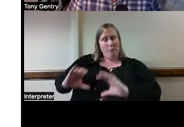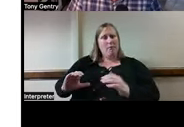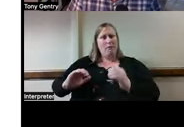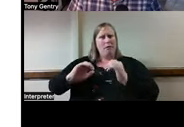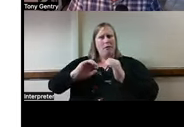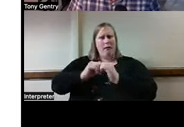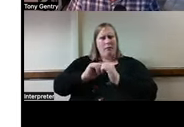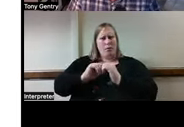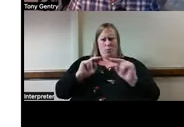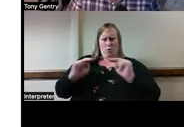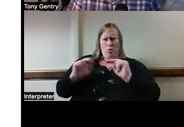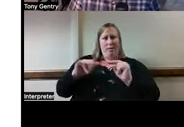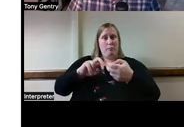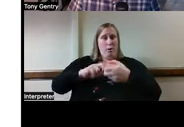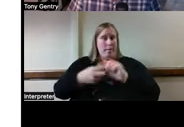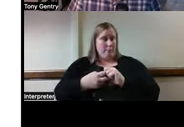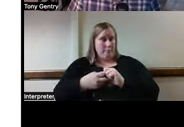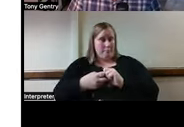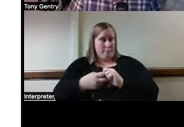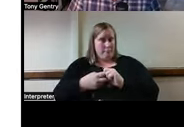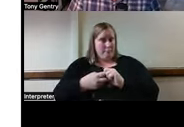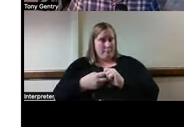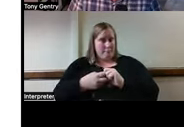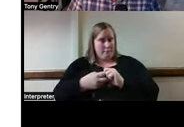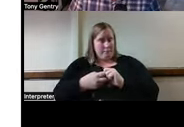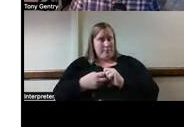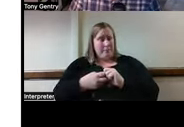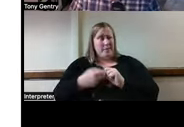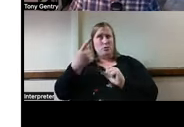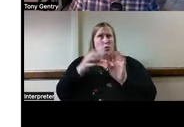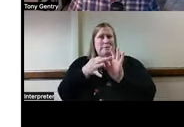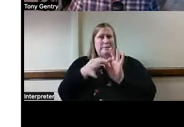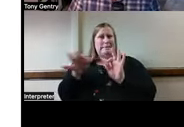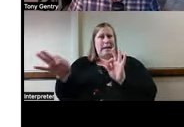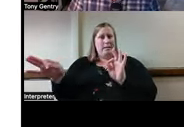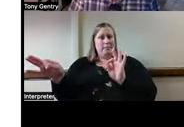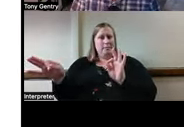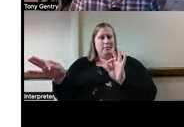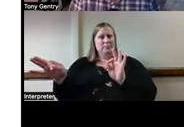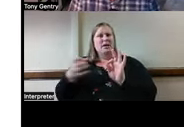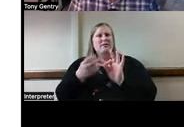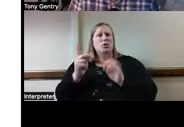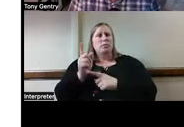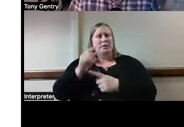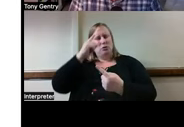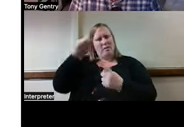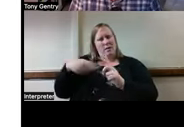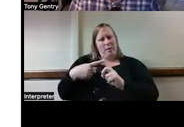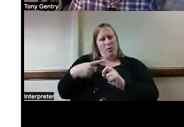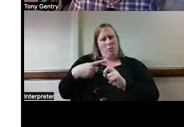And once you've done that, go ahead and type that into the chat box. I'm going to give you a couple of minutes to think this through.